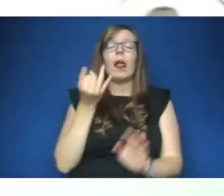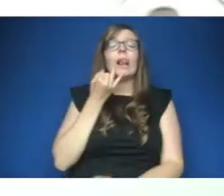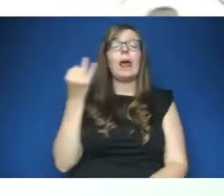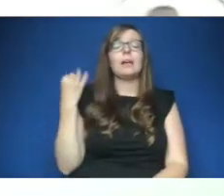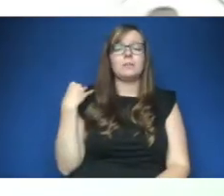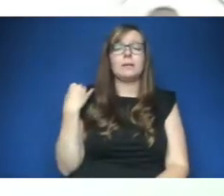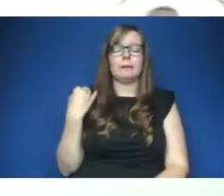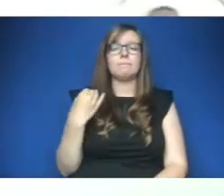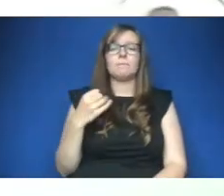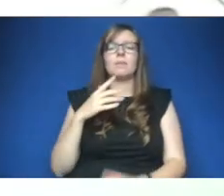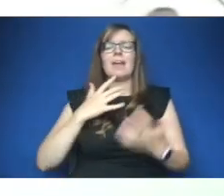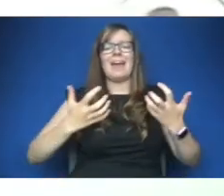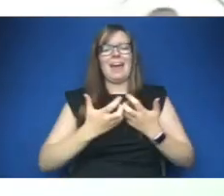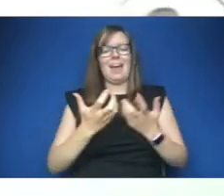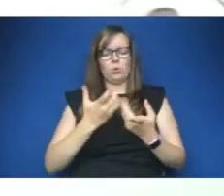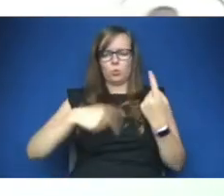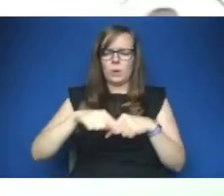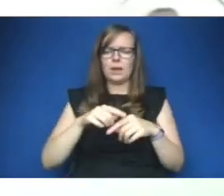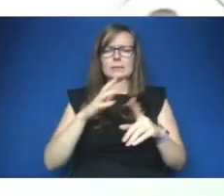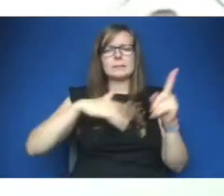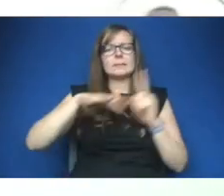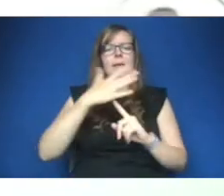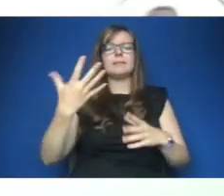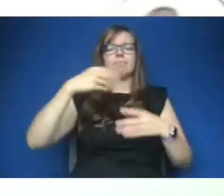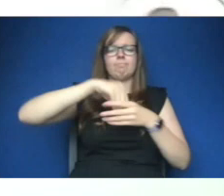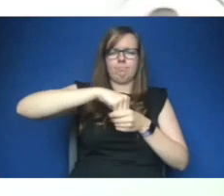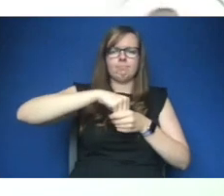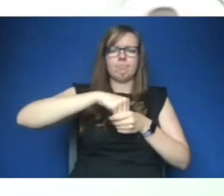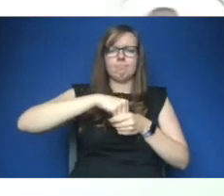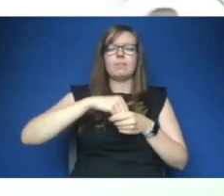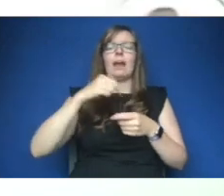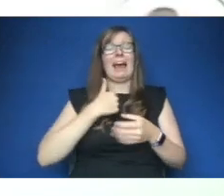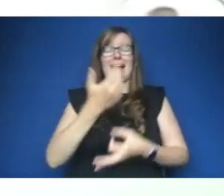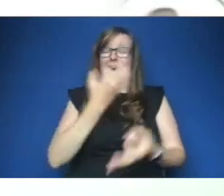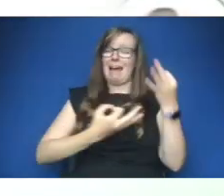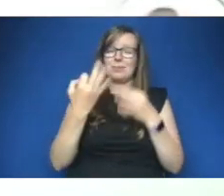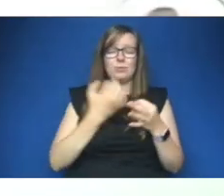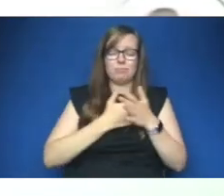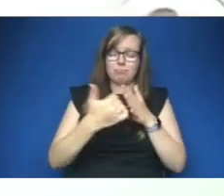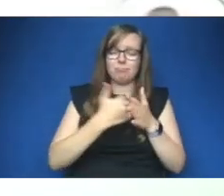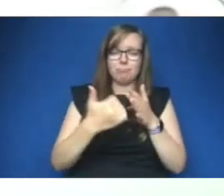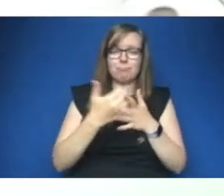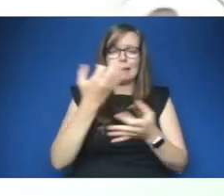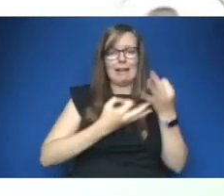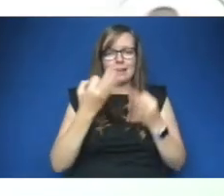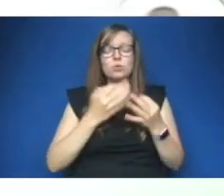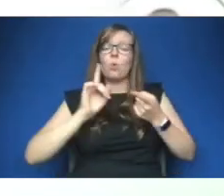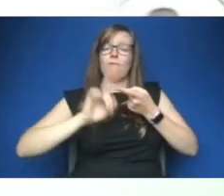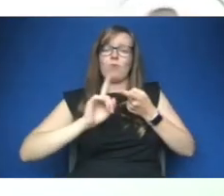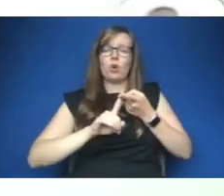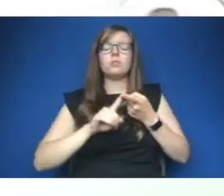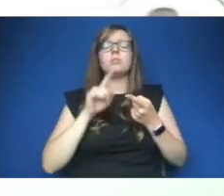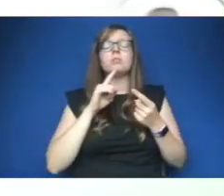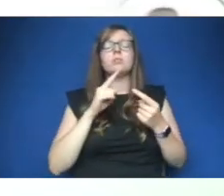an inclusive society so i get asked this lots of times right so first of all this redistribution of wealth and